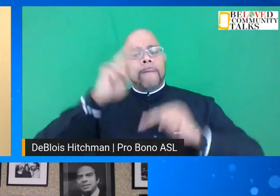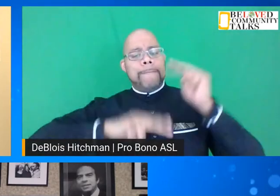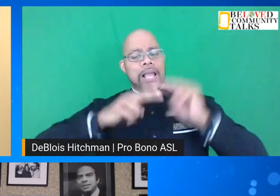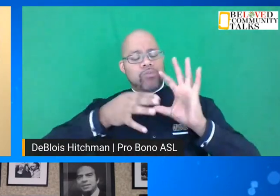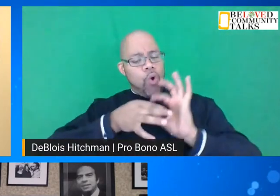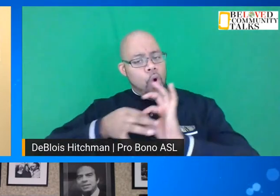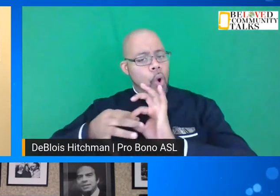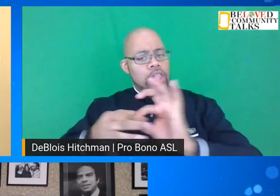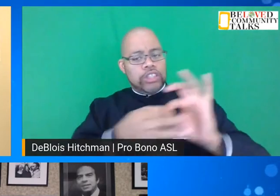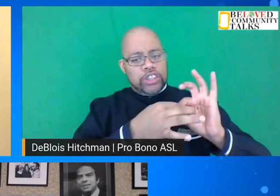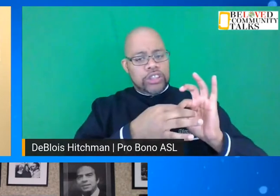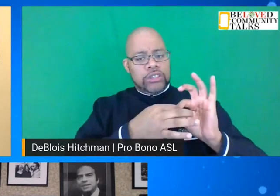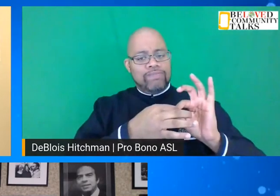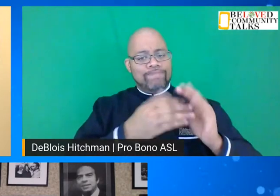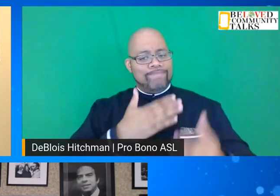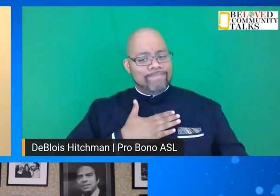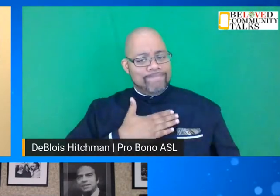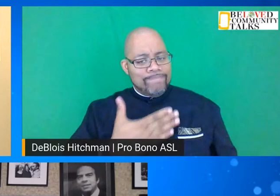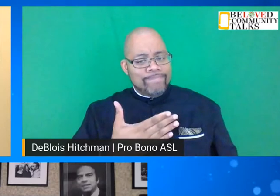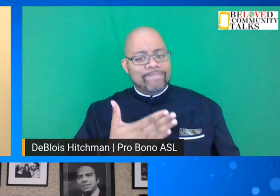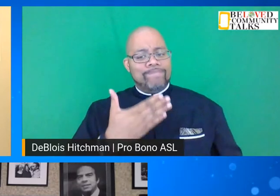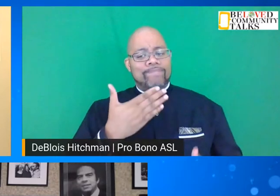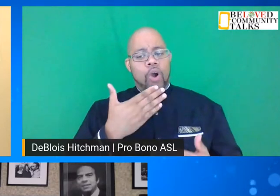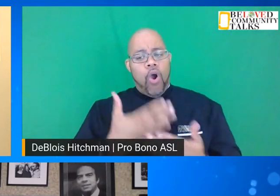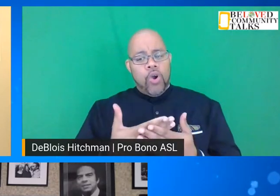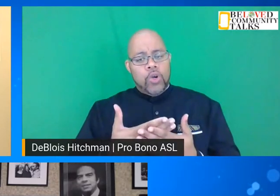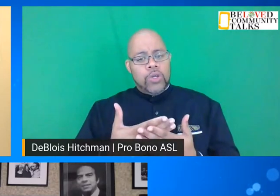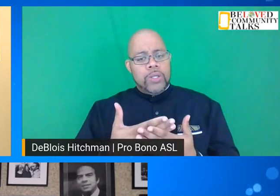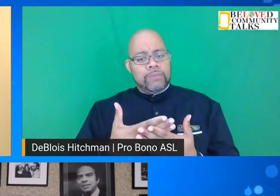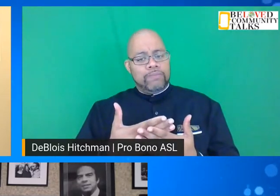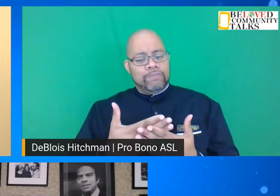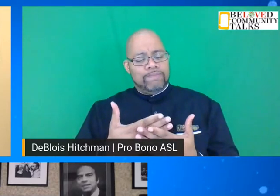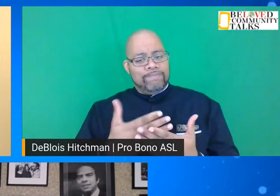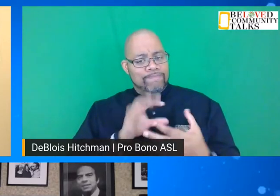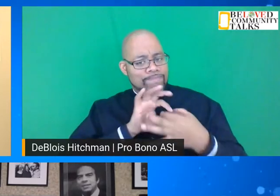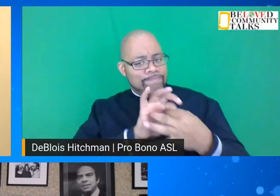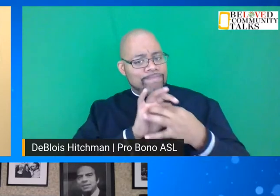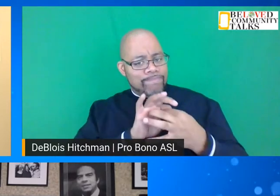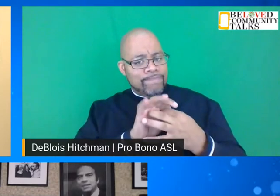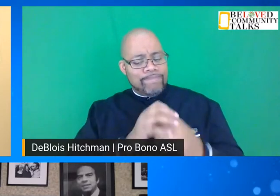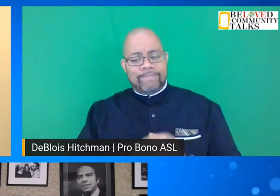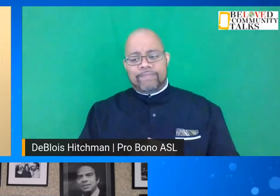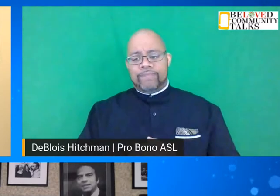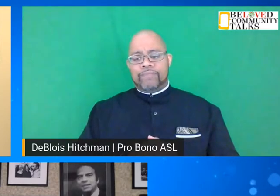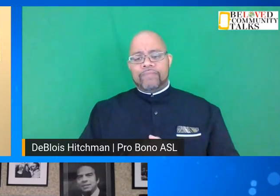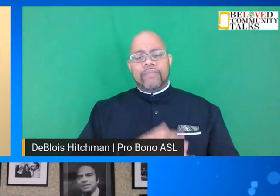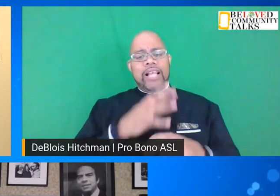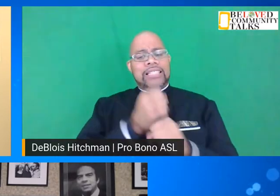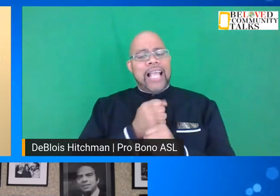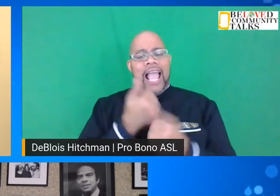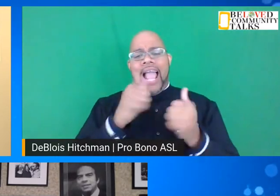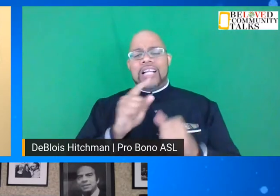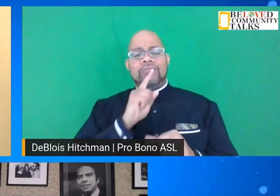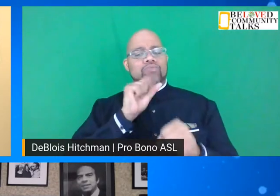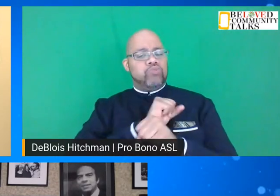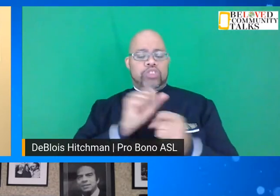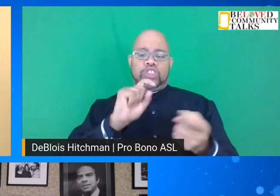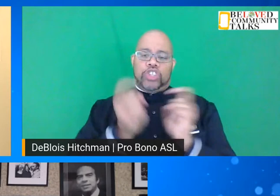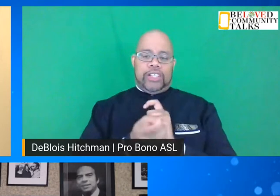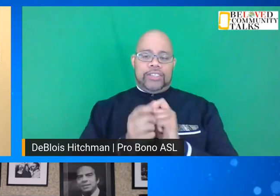coalition of goodwill to get any real change.